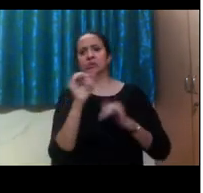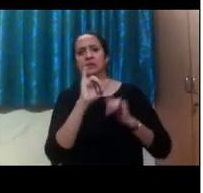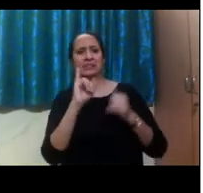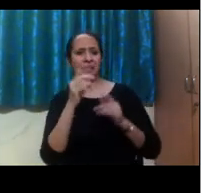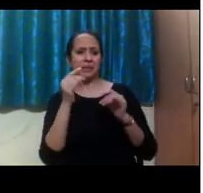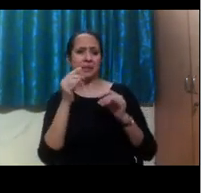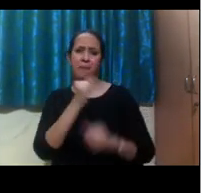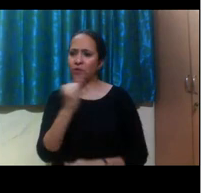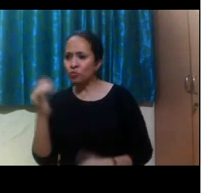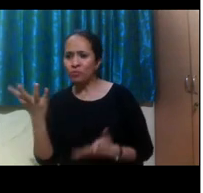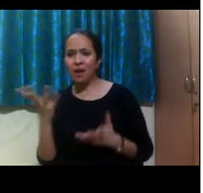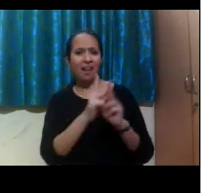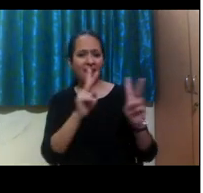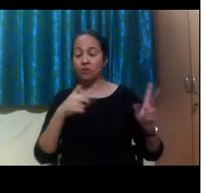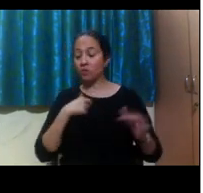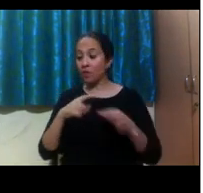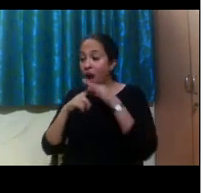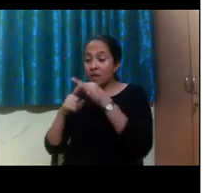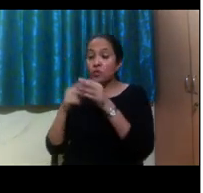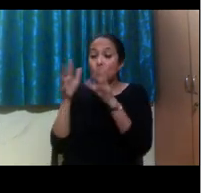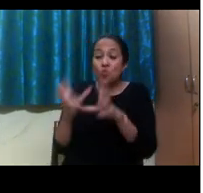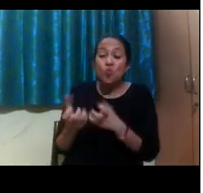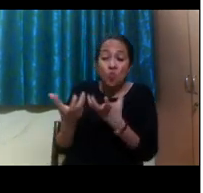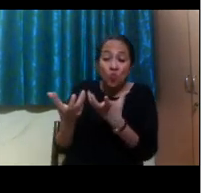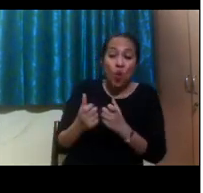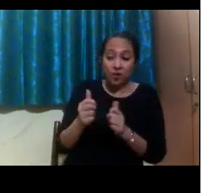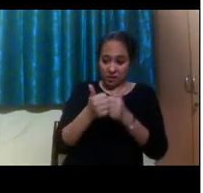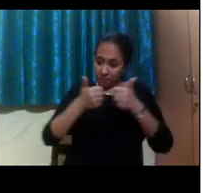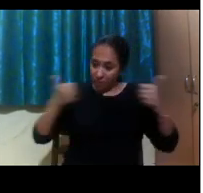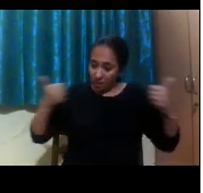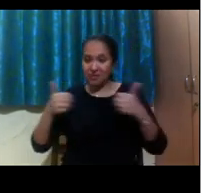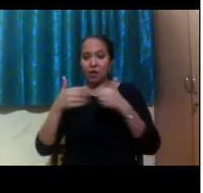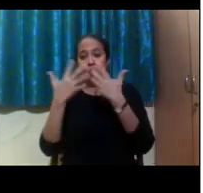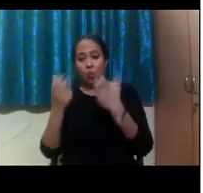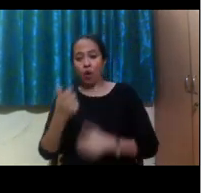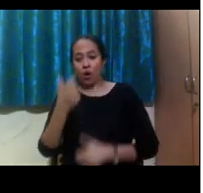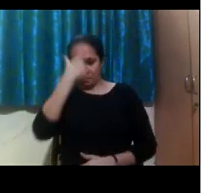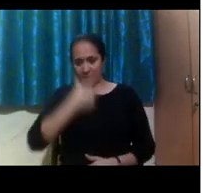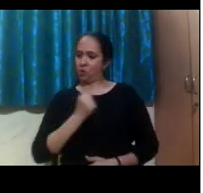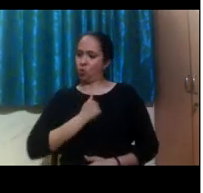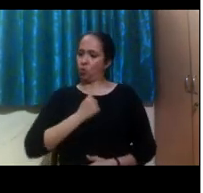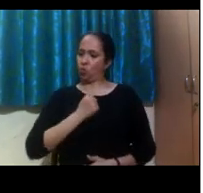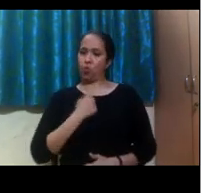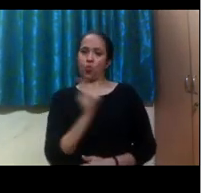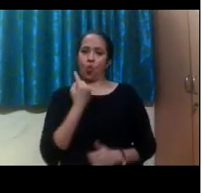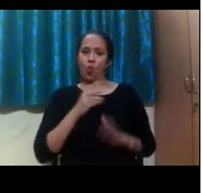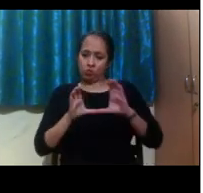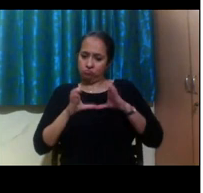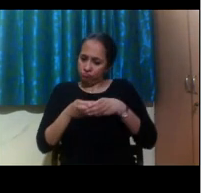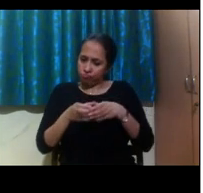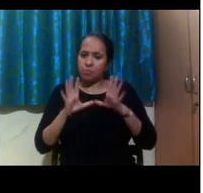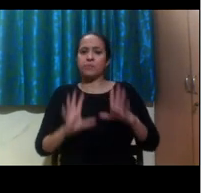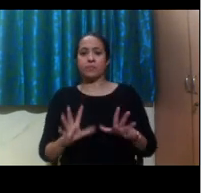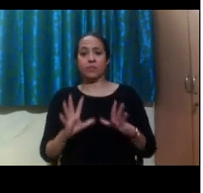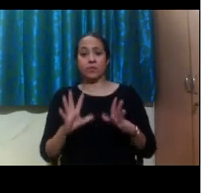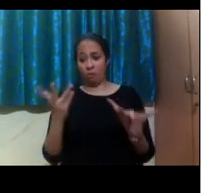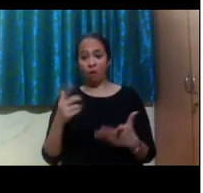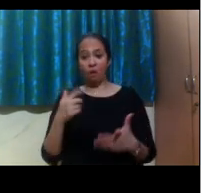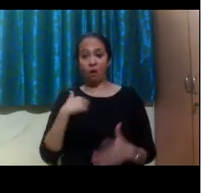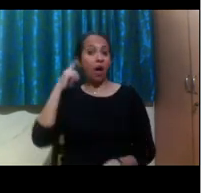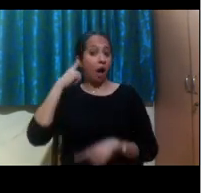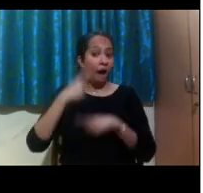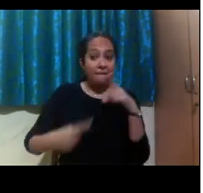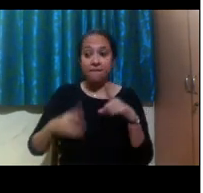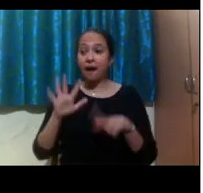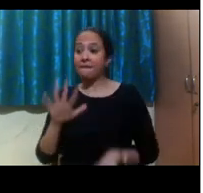questions because maybe your disability, you might need to have a private room or you might need to have a private bathroom or maybe if you're deaf or hard of hearing, how